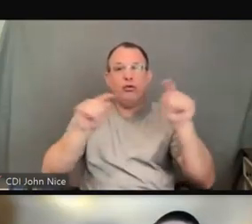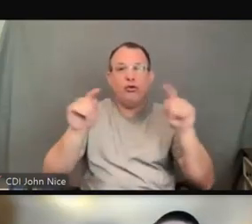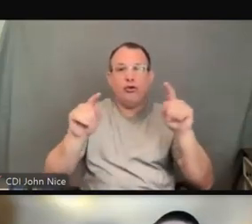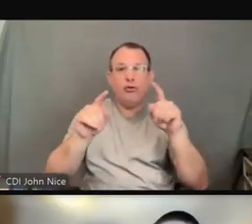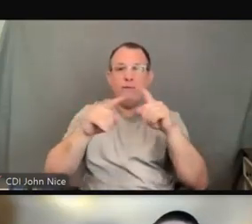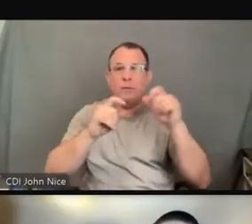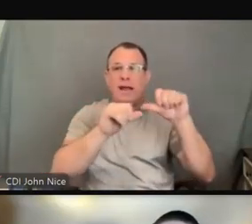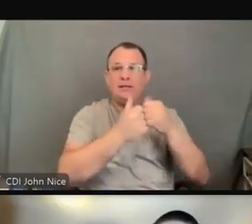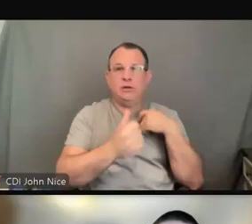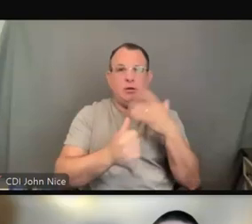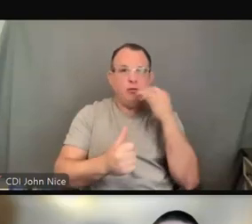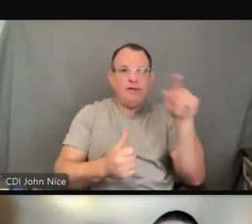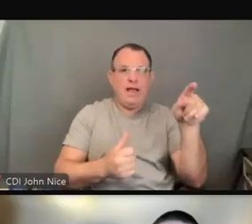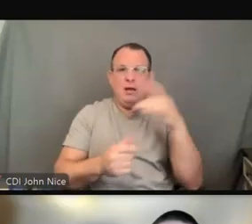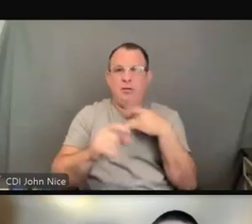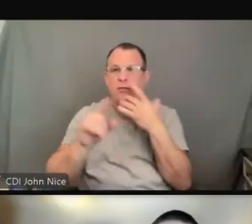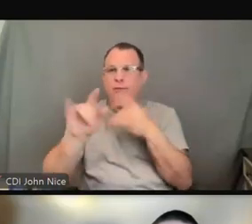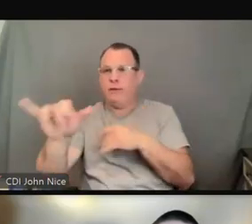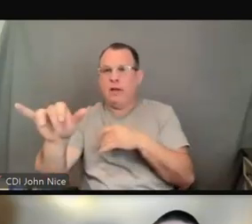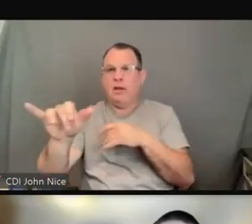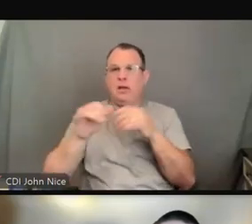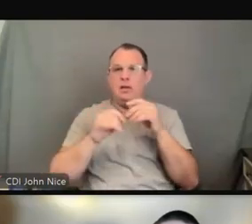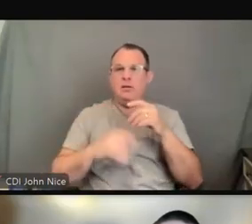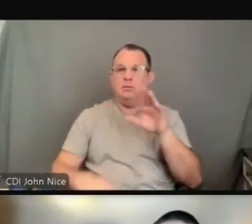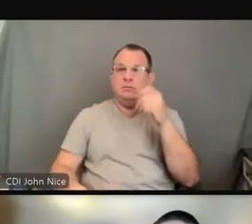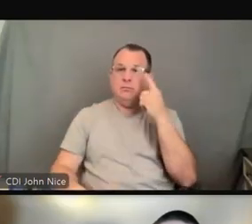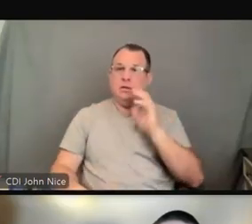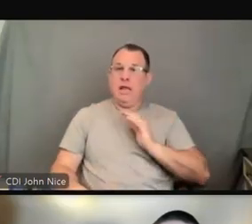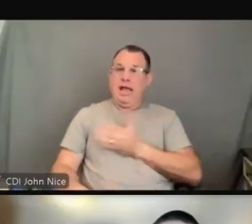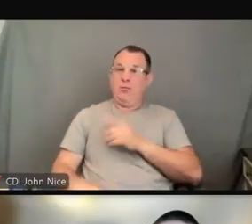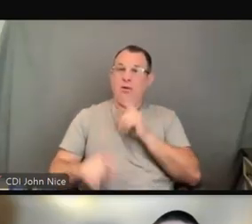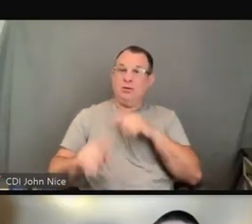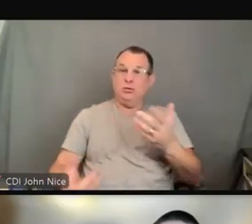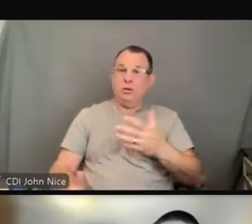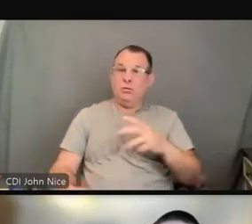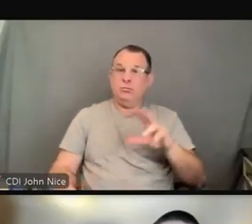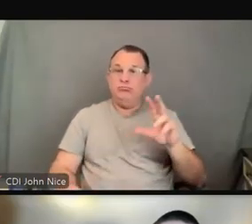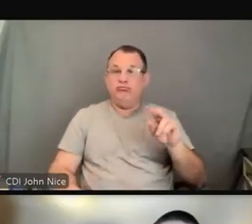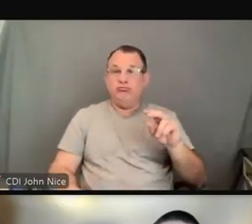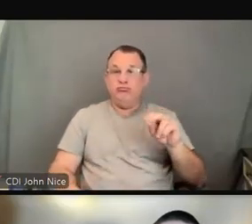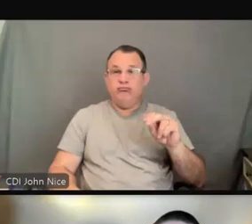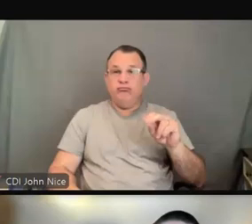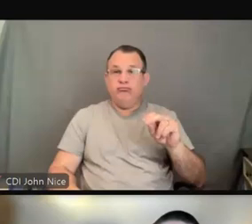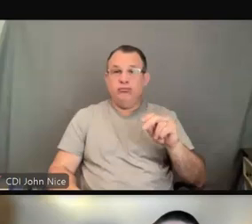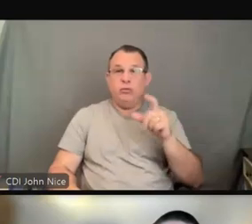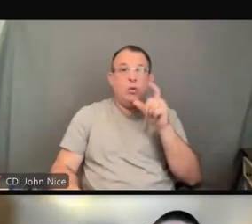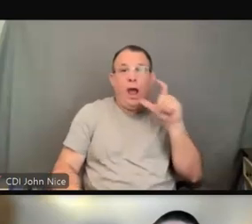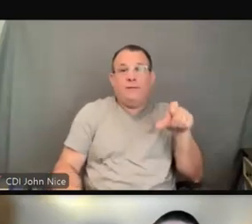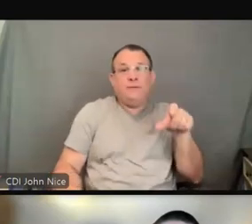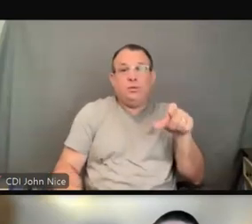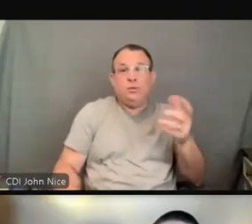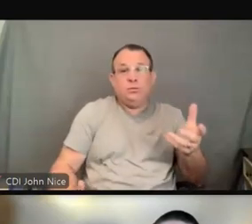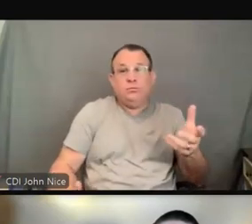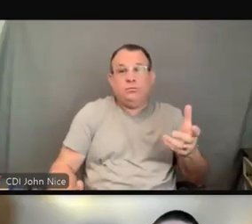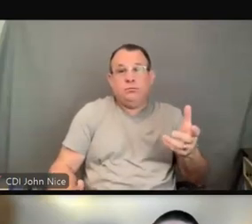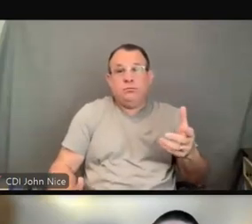The answer that we have found is that no, you do not. The provider does need to give